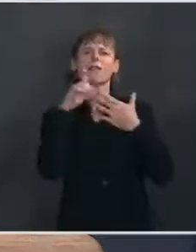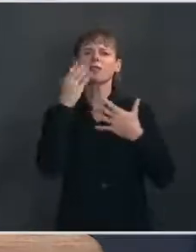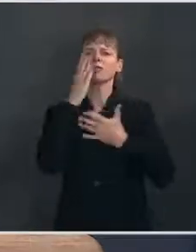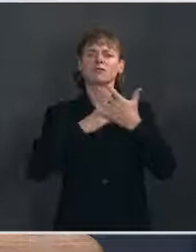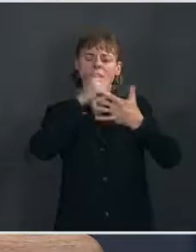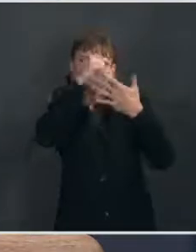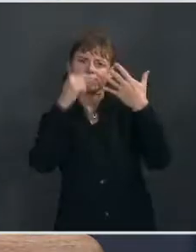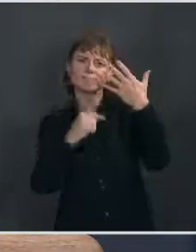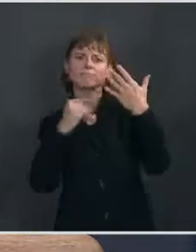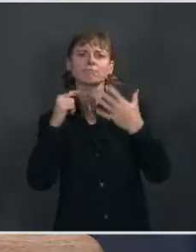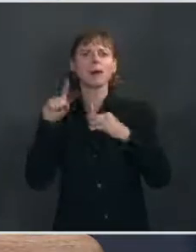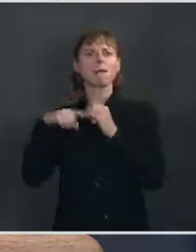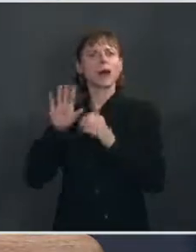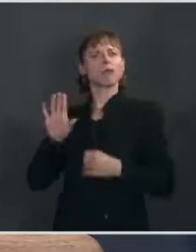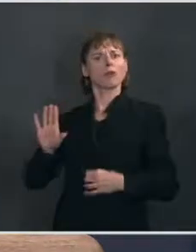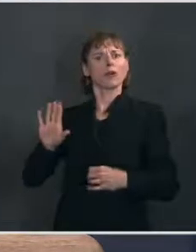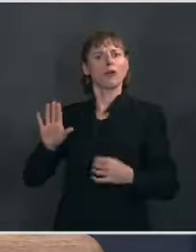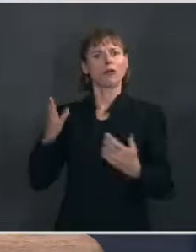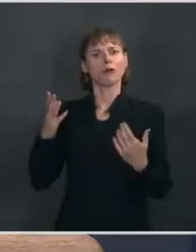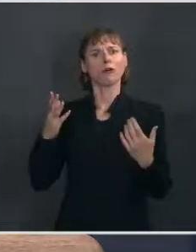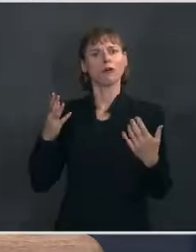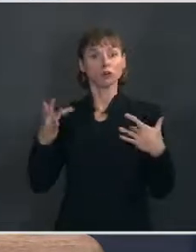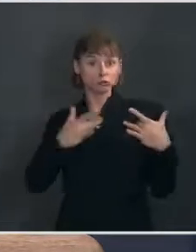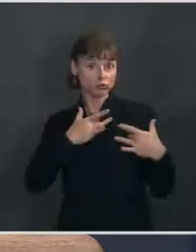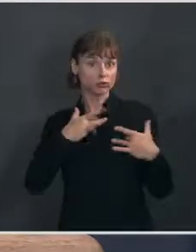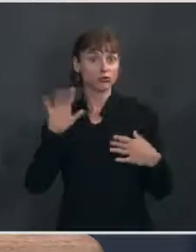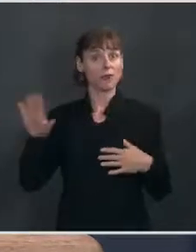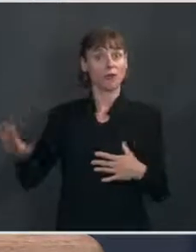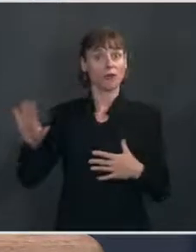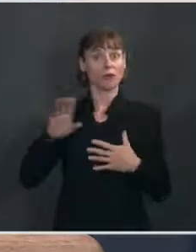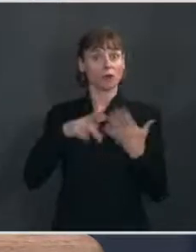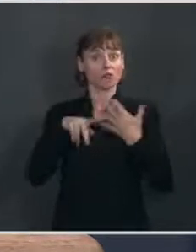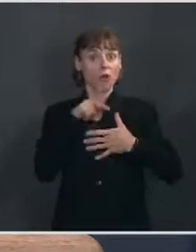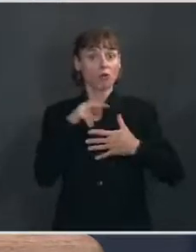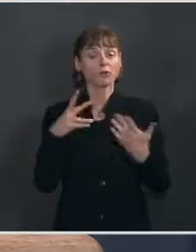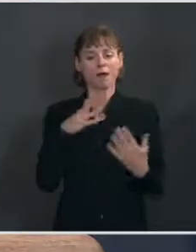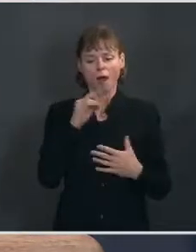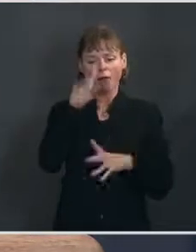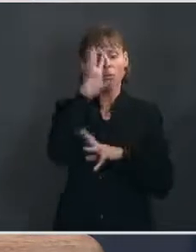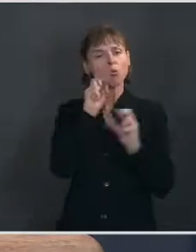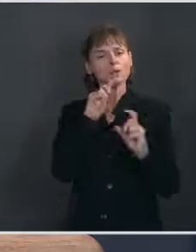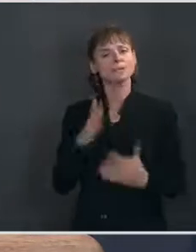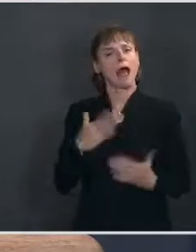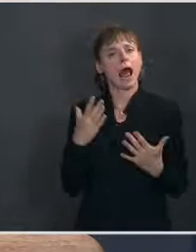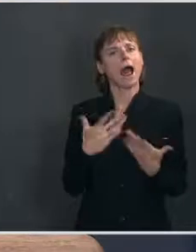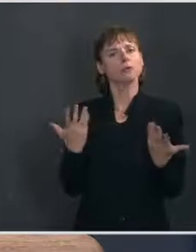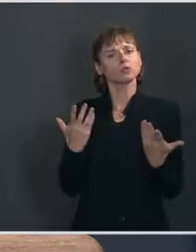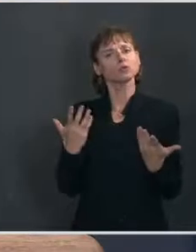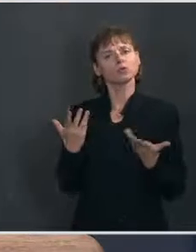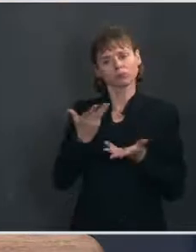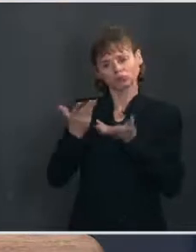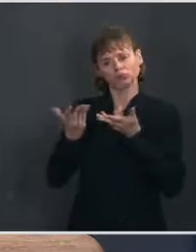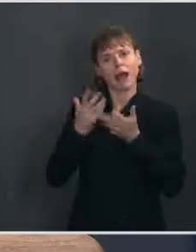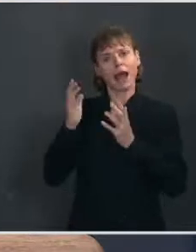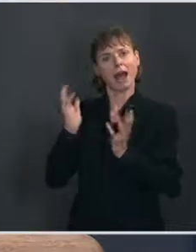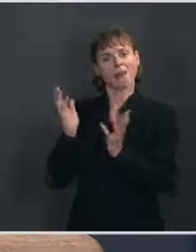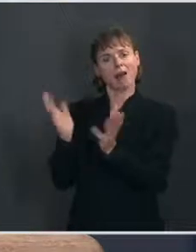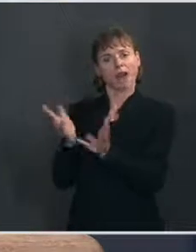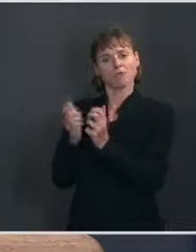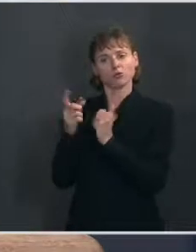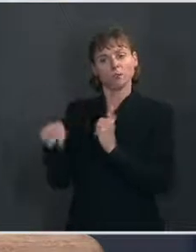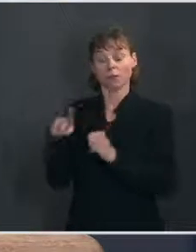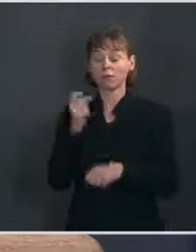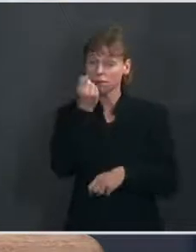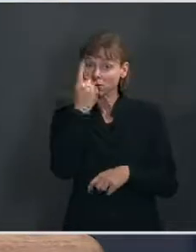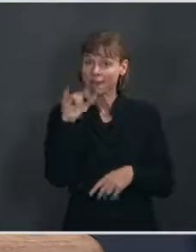lines of their concerns and their priorities, and he's happy to have a conversation with them. What this meeting is